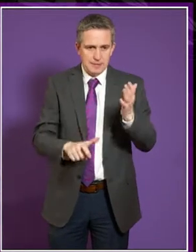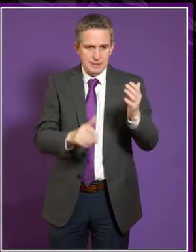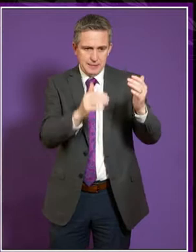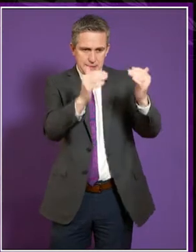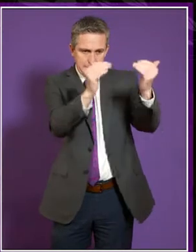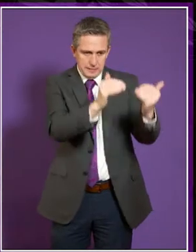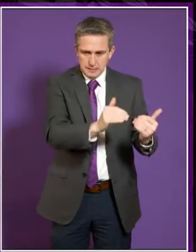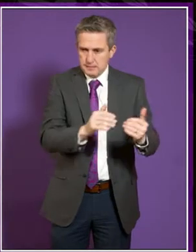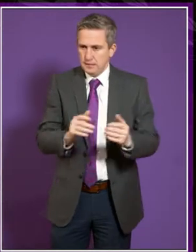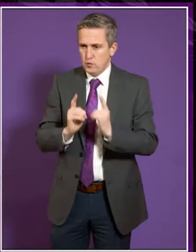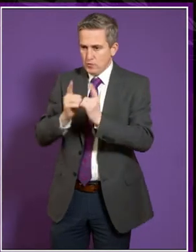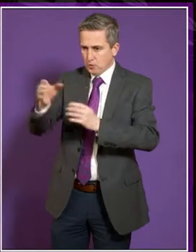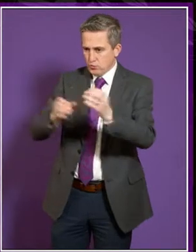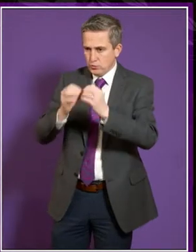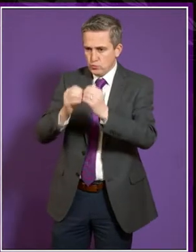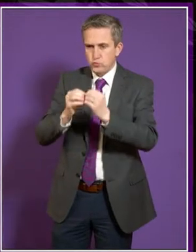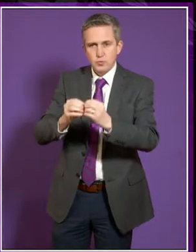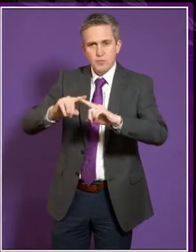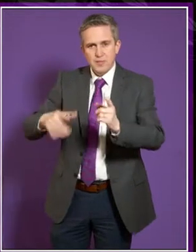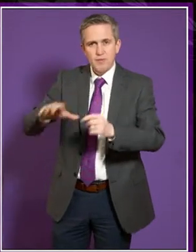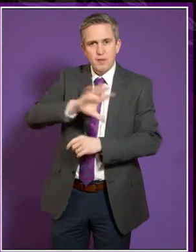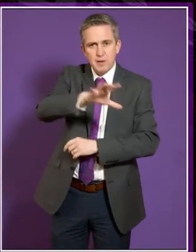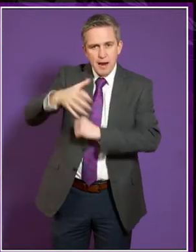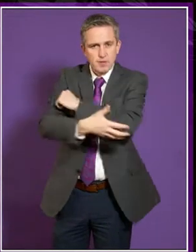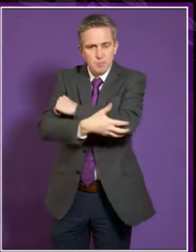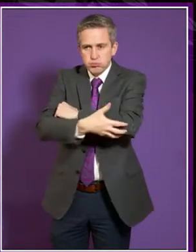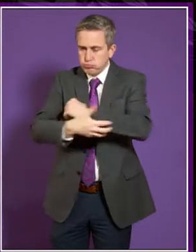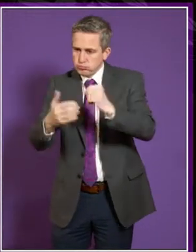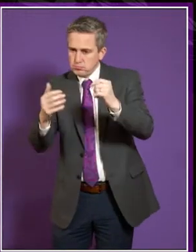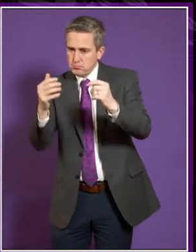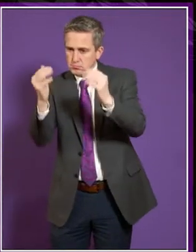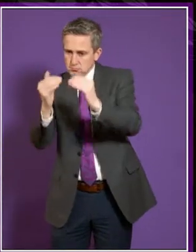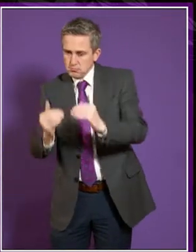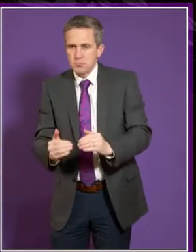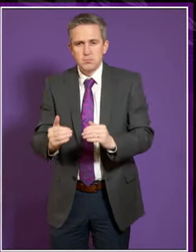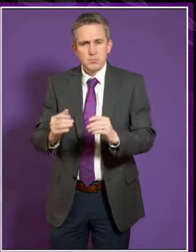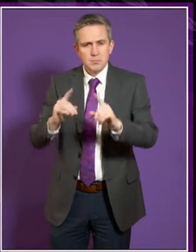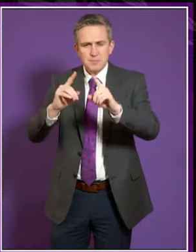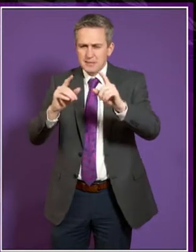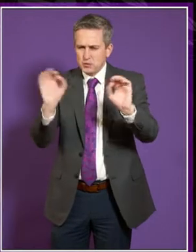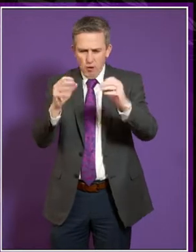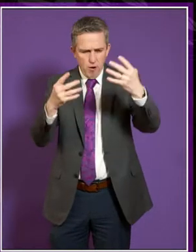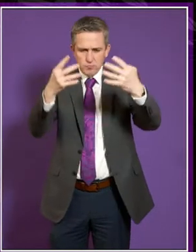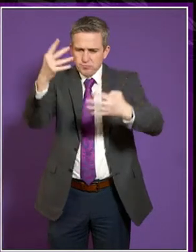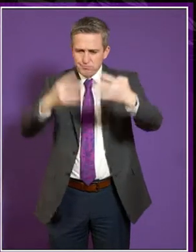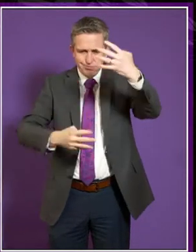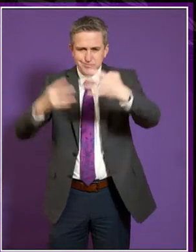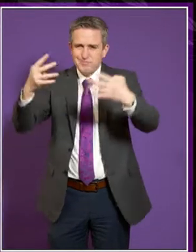recruiting students from areas of multiple deprivation there, various other bits and pieces.